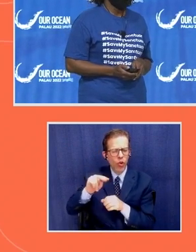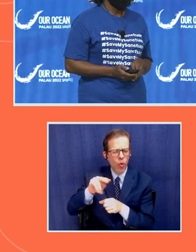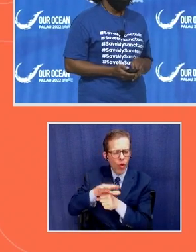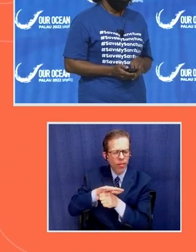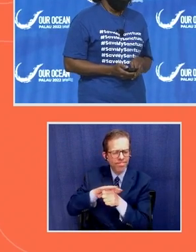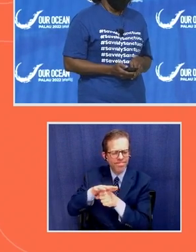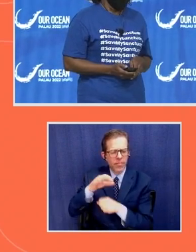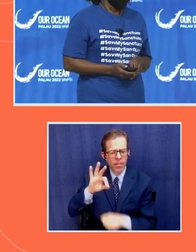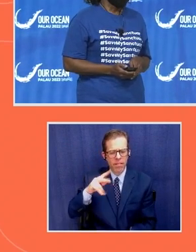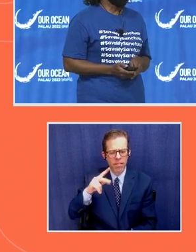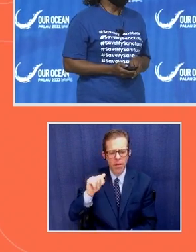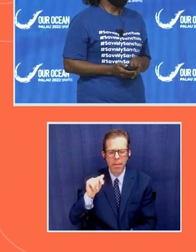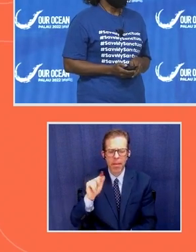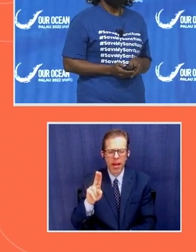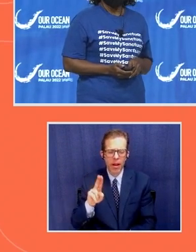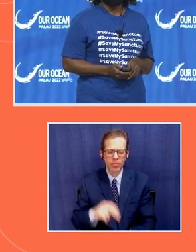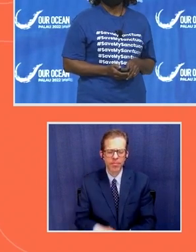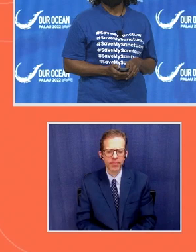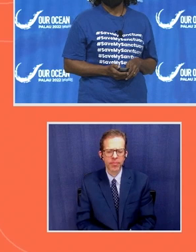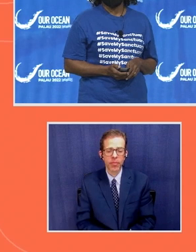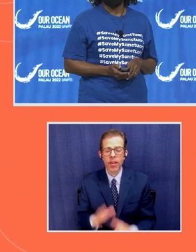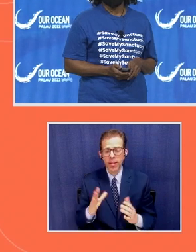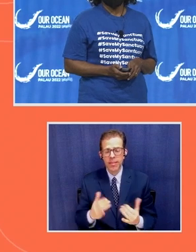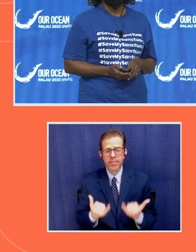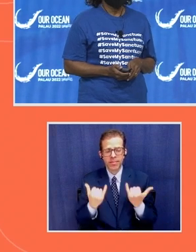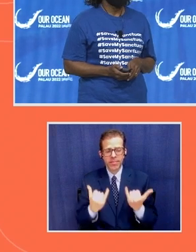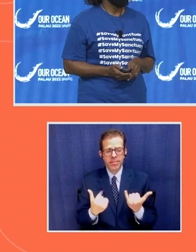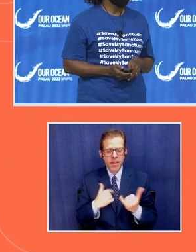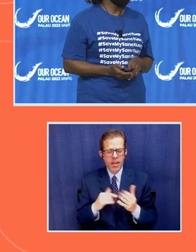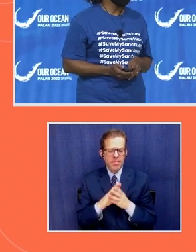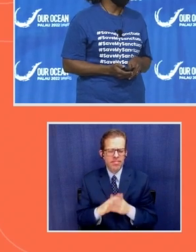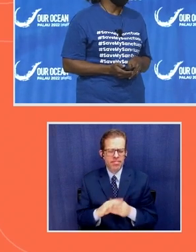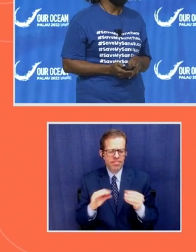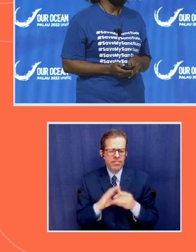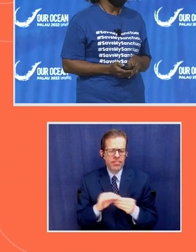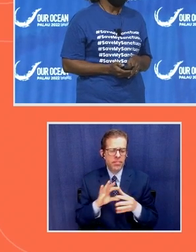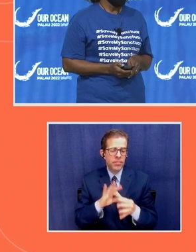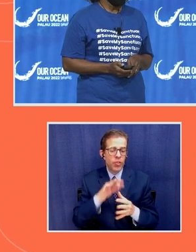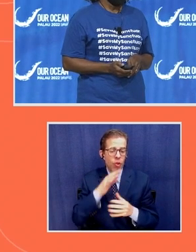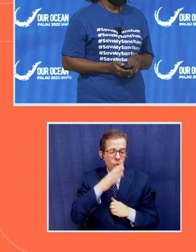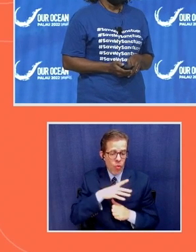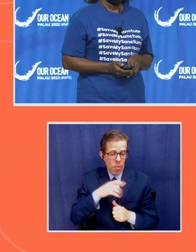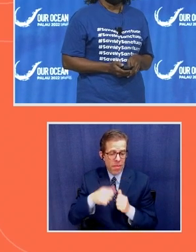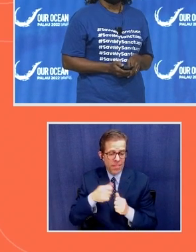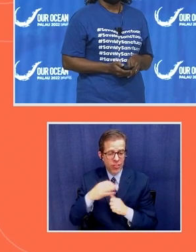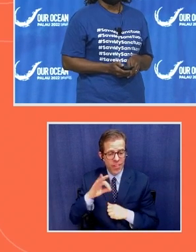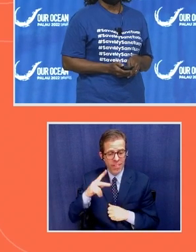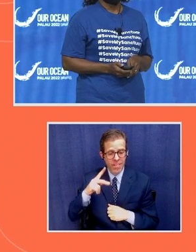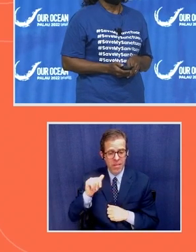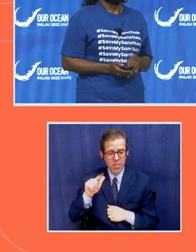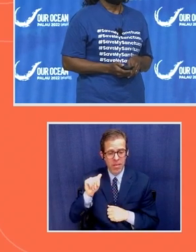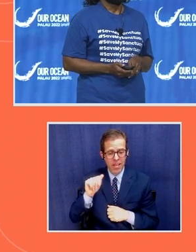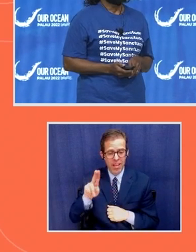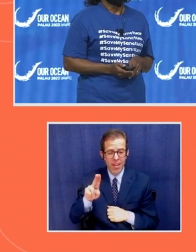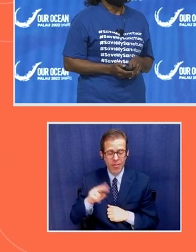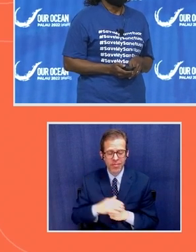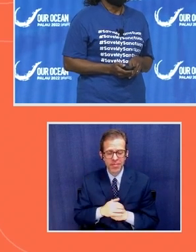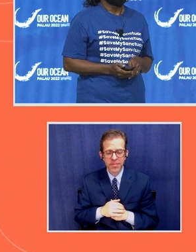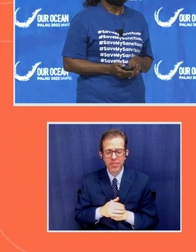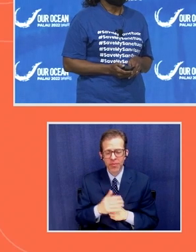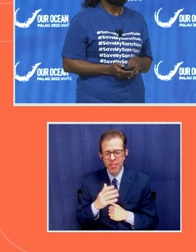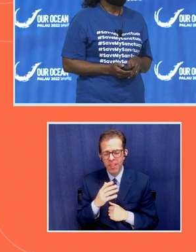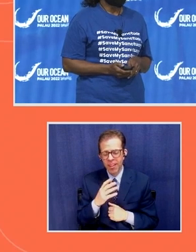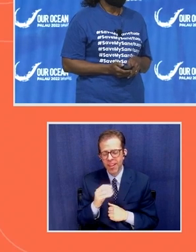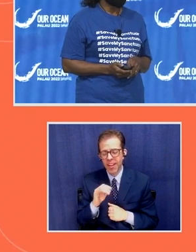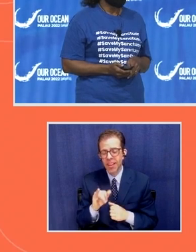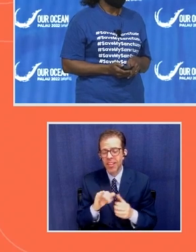Palau. Today I'll be telling you a story about women fishers of Palau. And the story